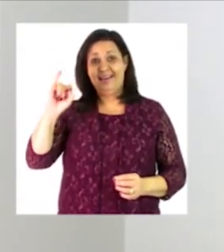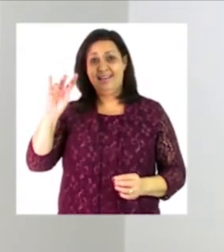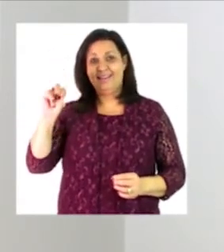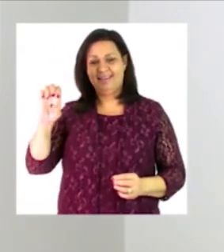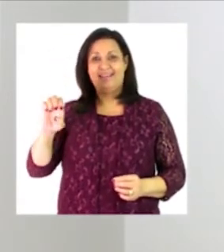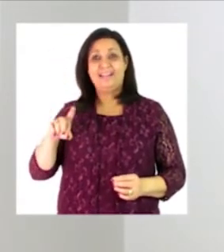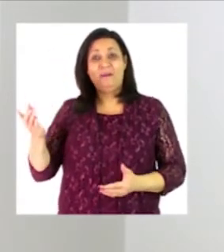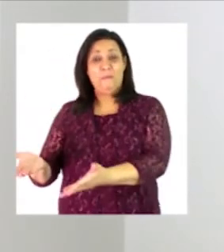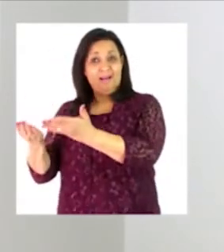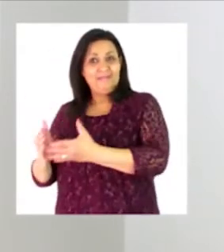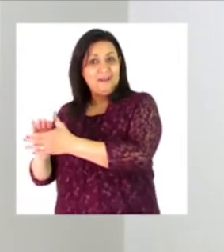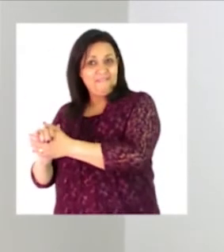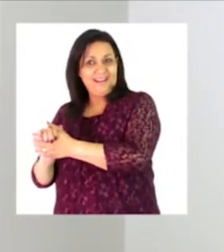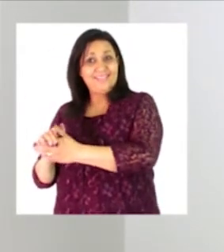friend